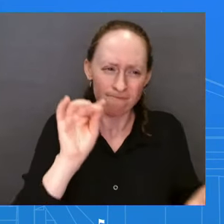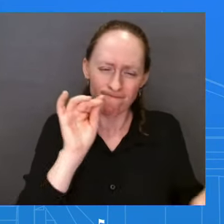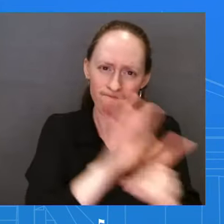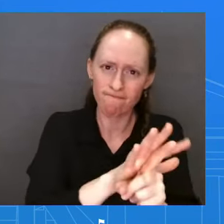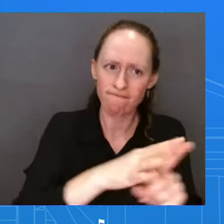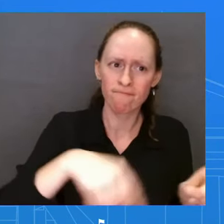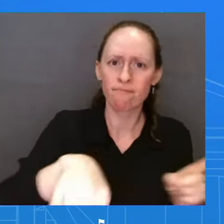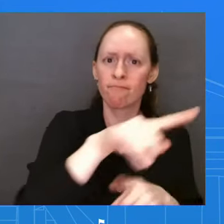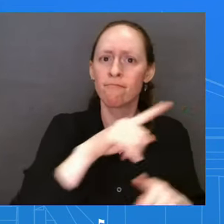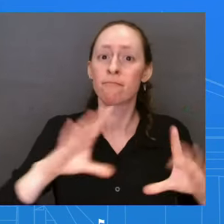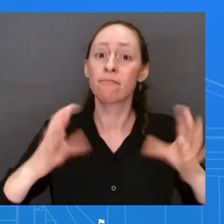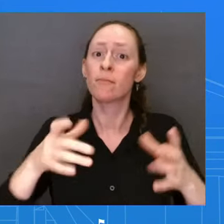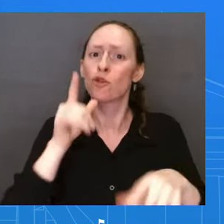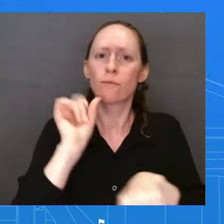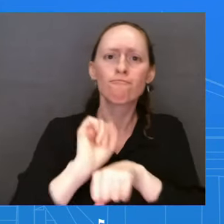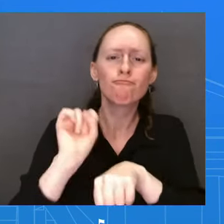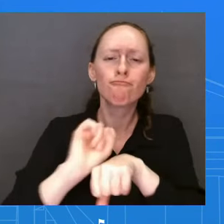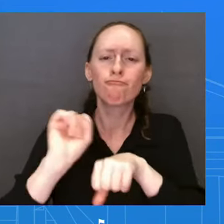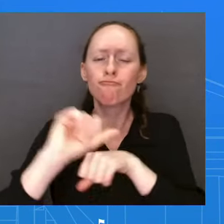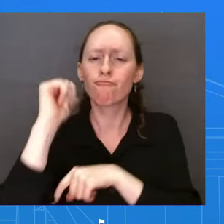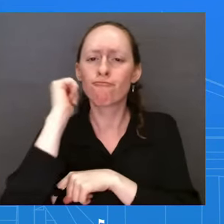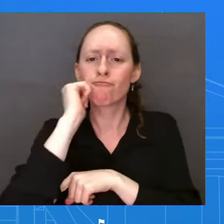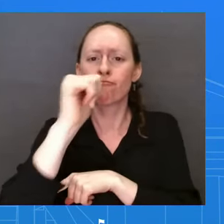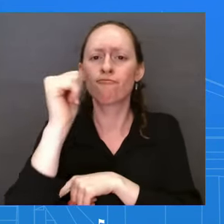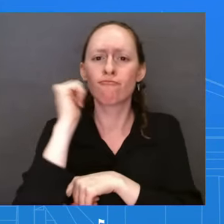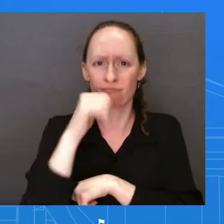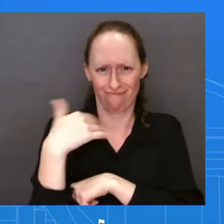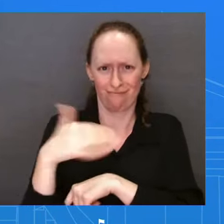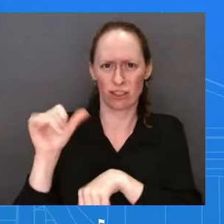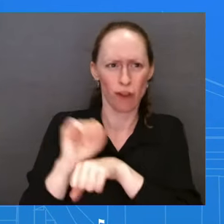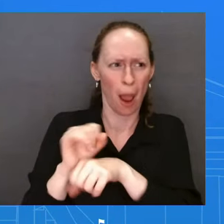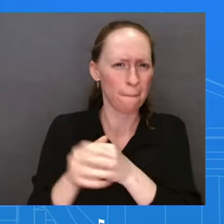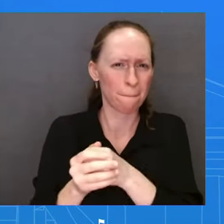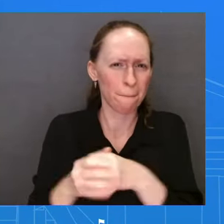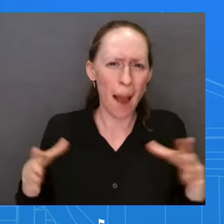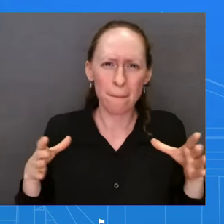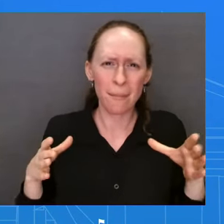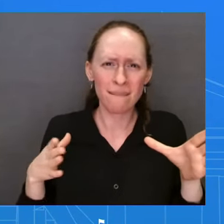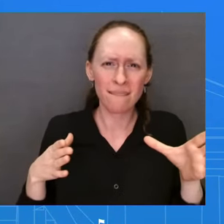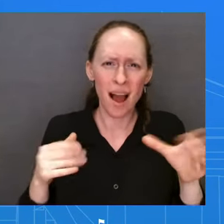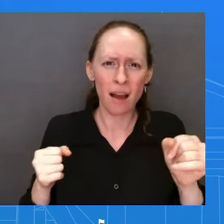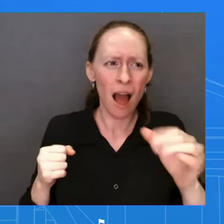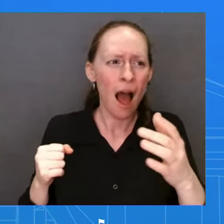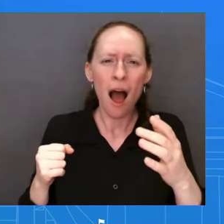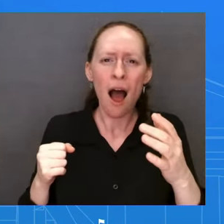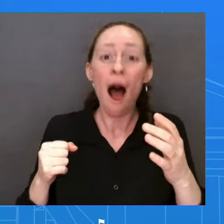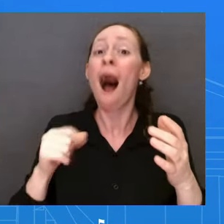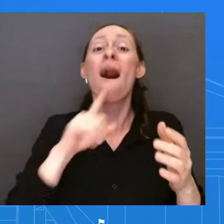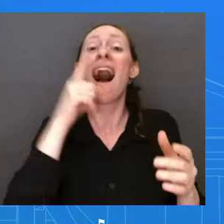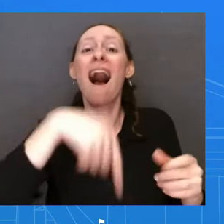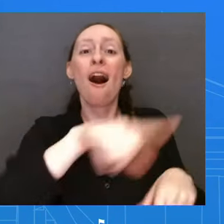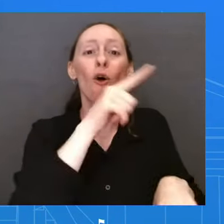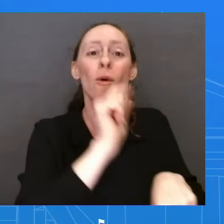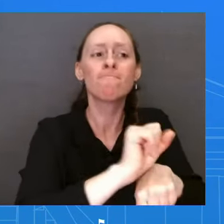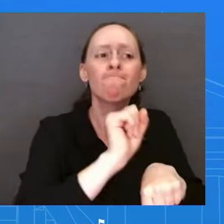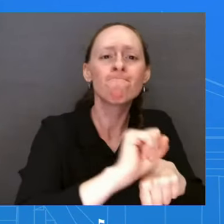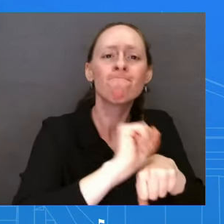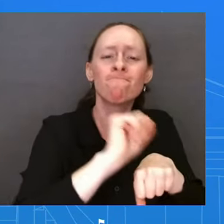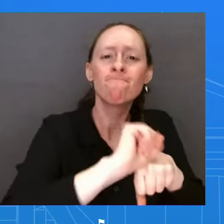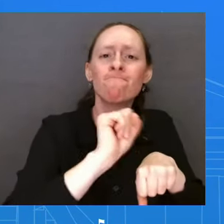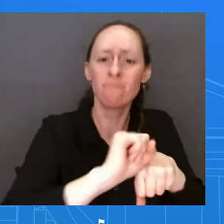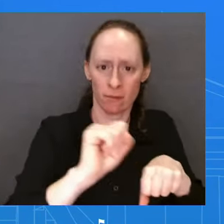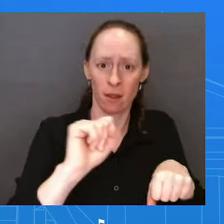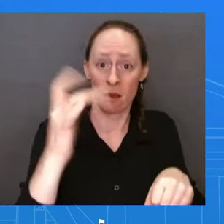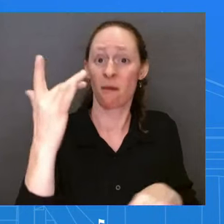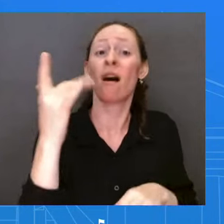for workers and families that were too often left behind in previous recoveries. He'll talk about the steps that his administration